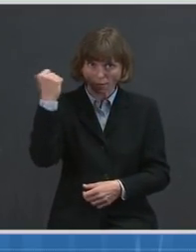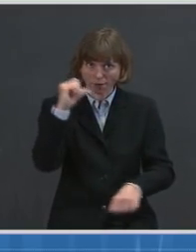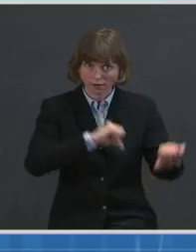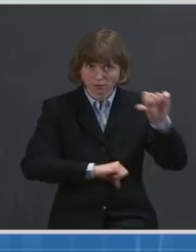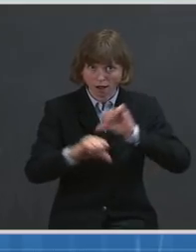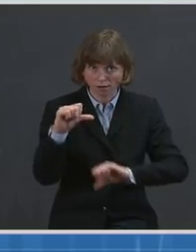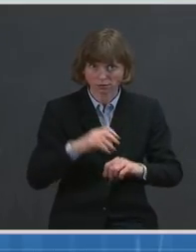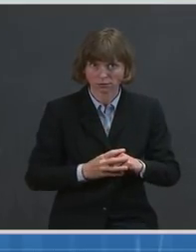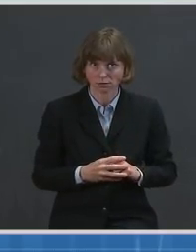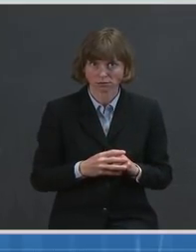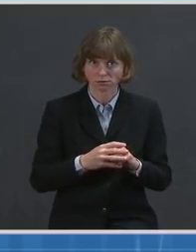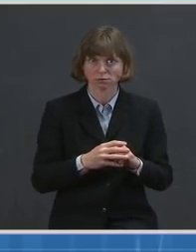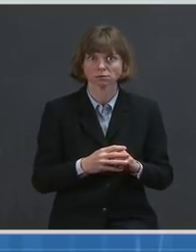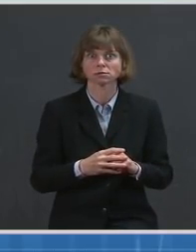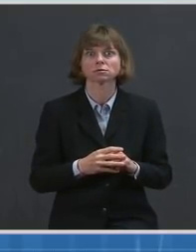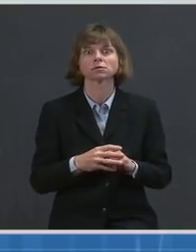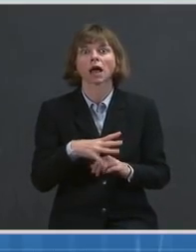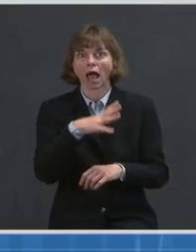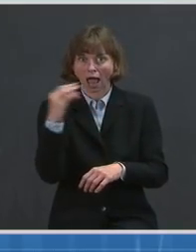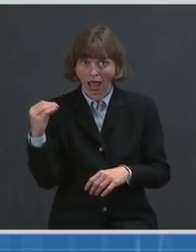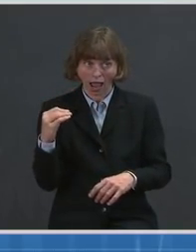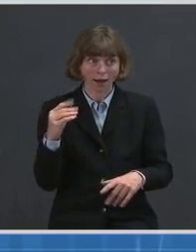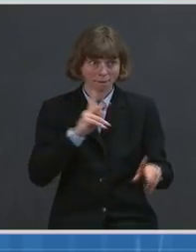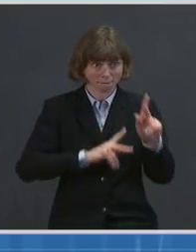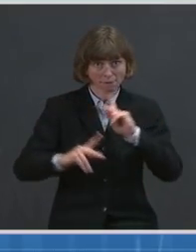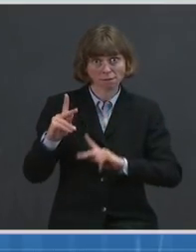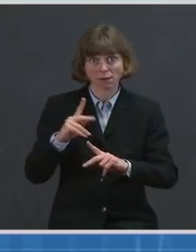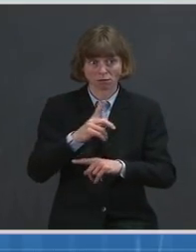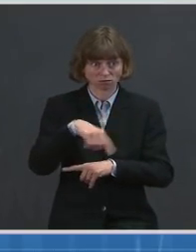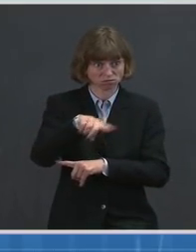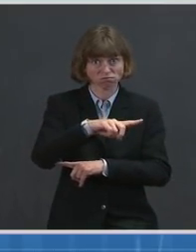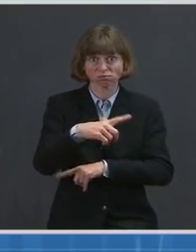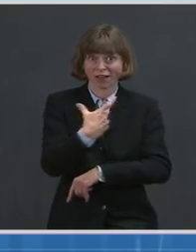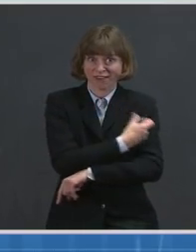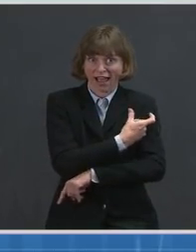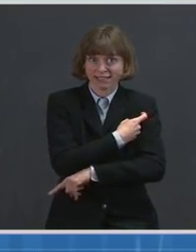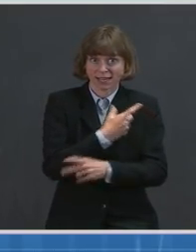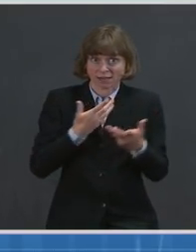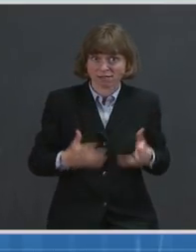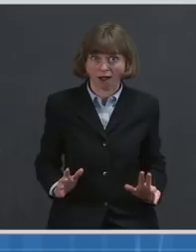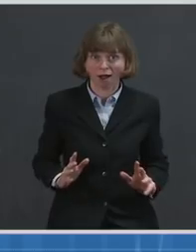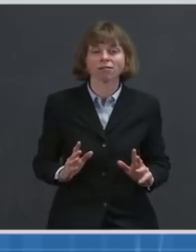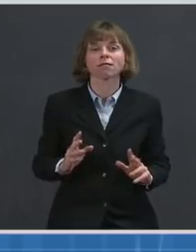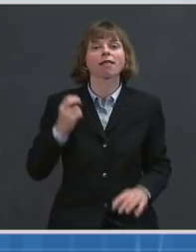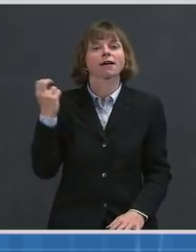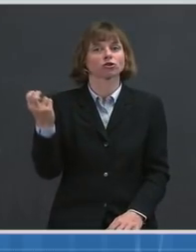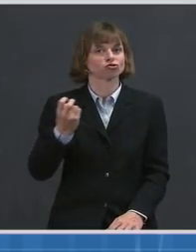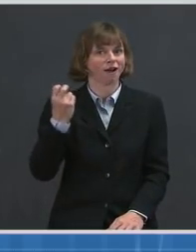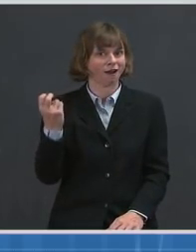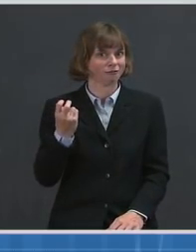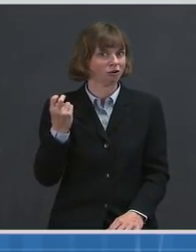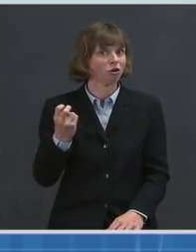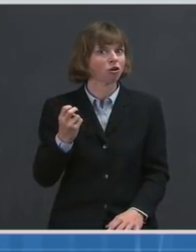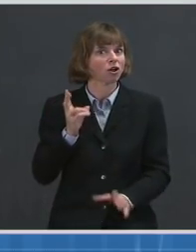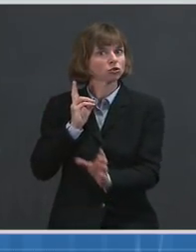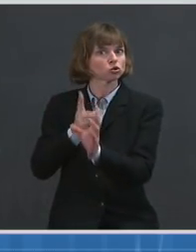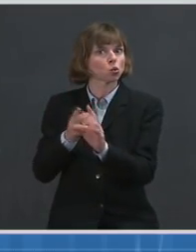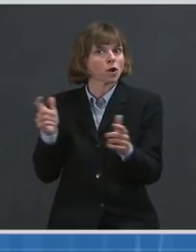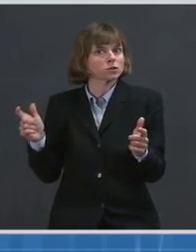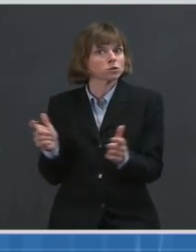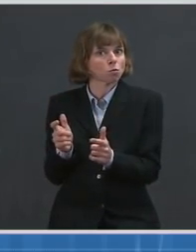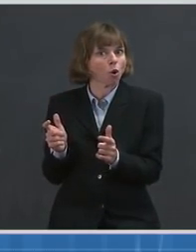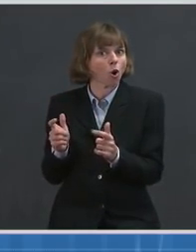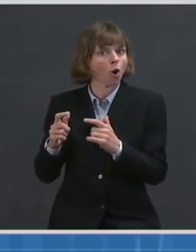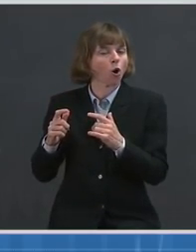pace of vaccinations for people as they travel, participate in small gatherings, and go to work and in